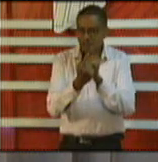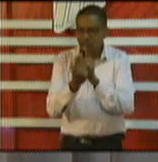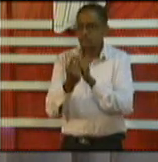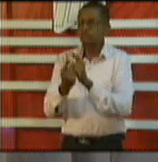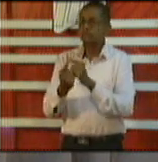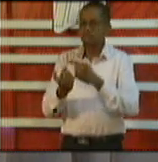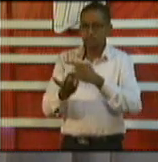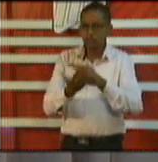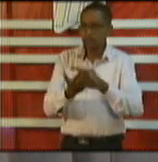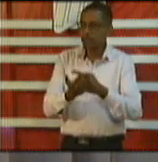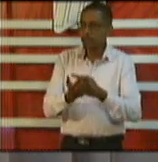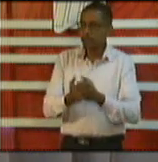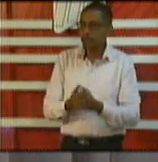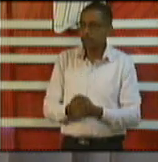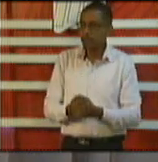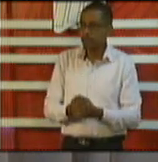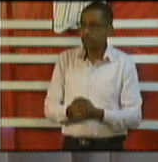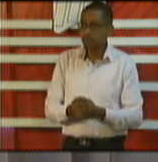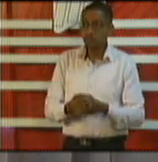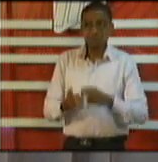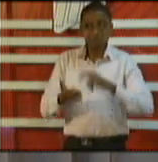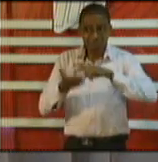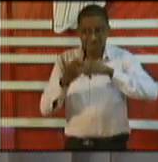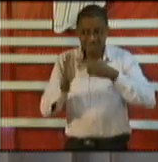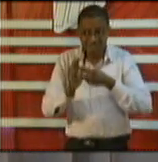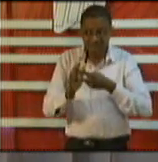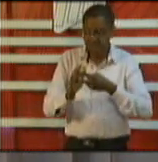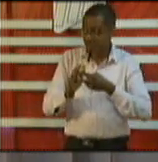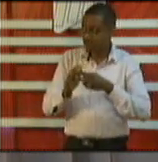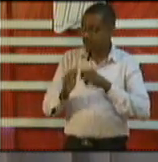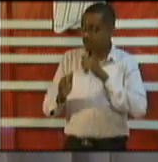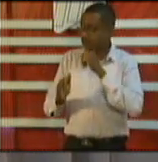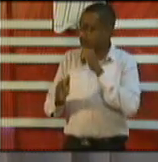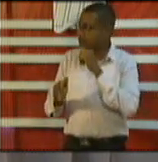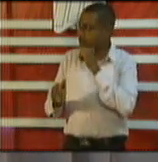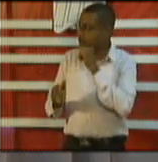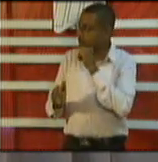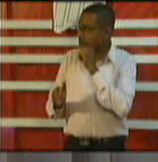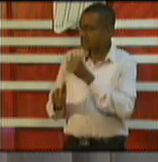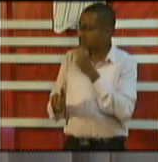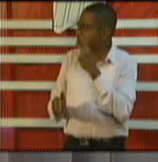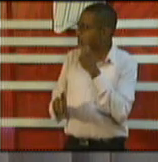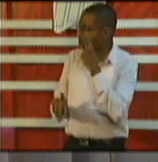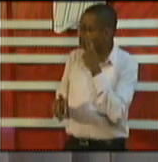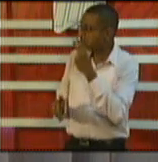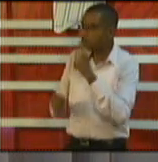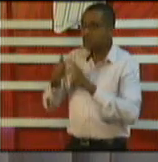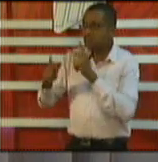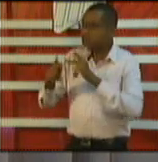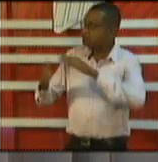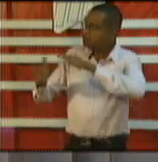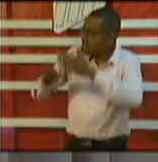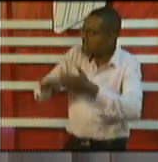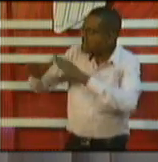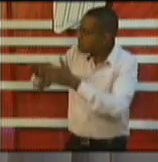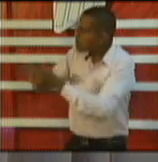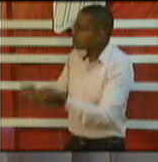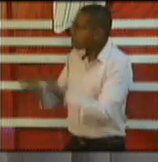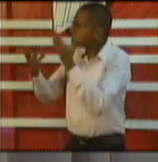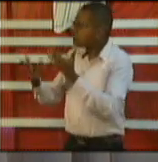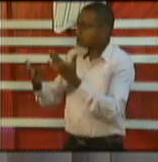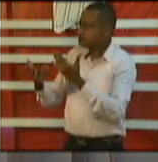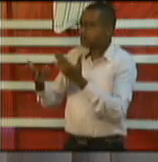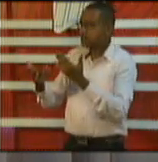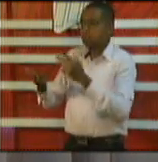not lining up the coffins in Trinidad and Tobago doesn't mean we should just discard some of these measures that have some